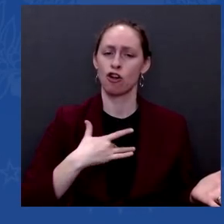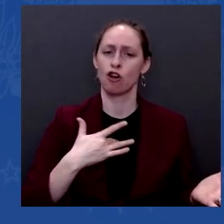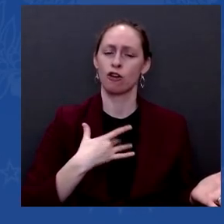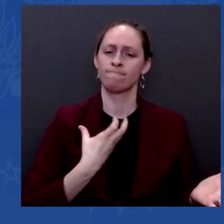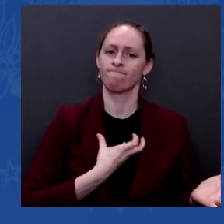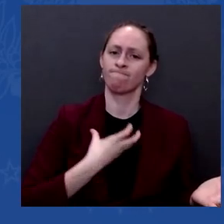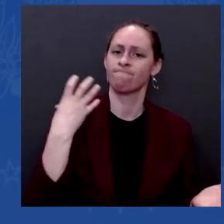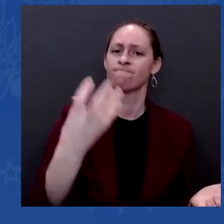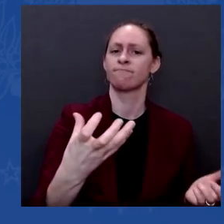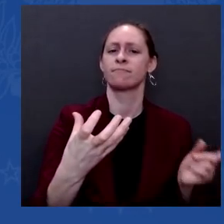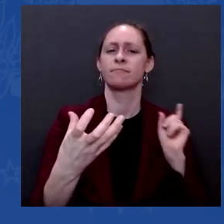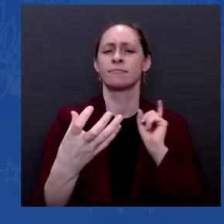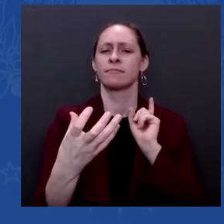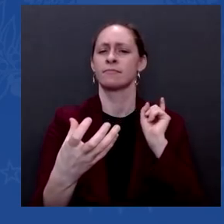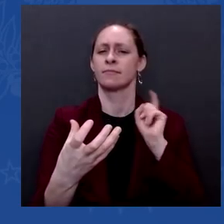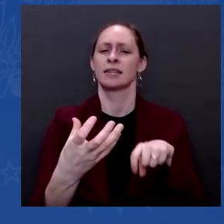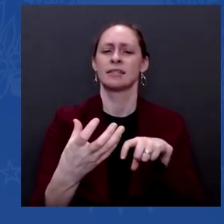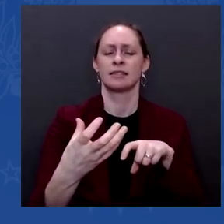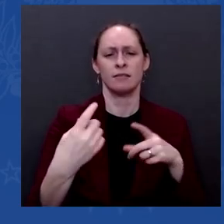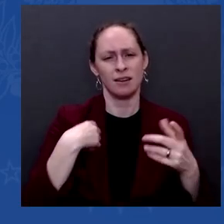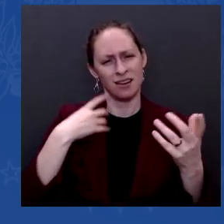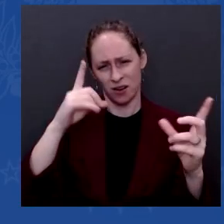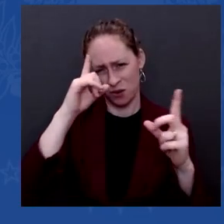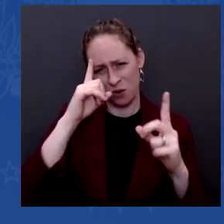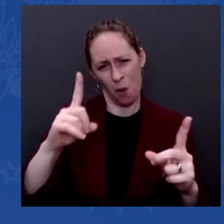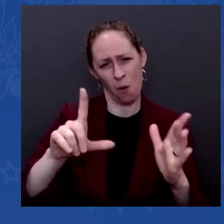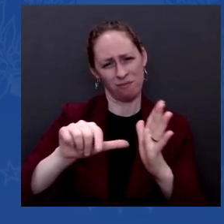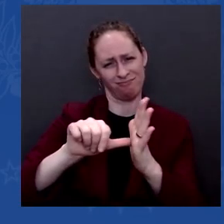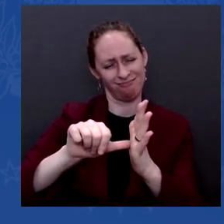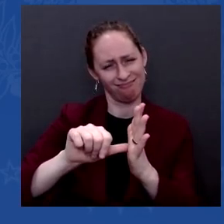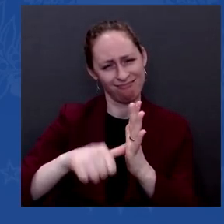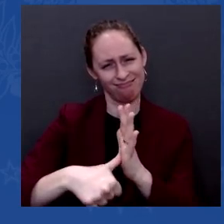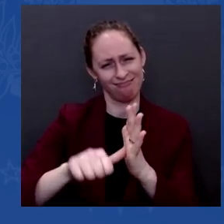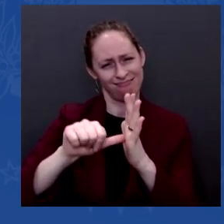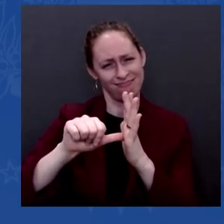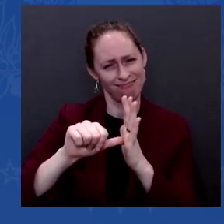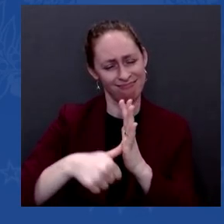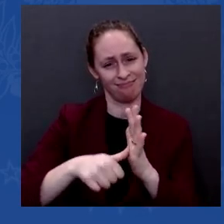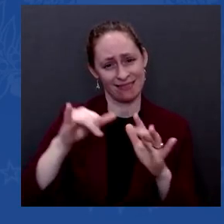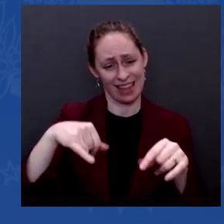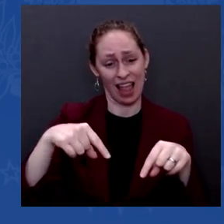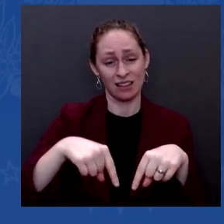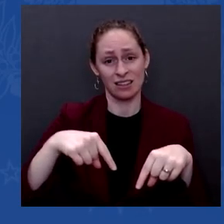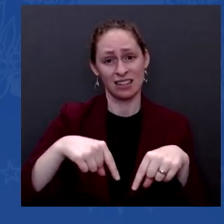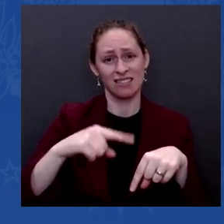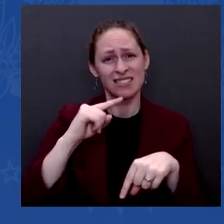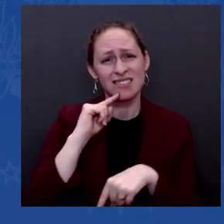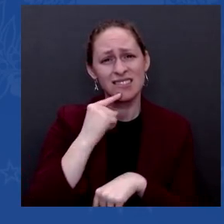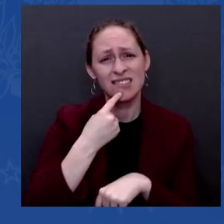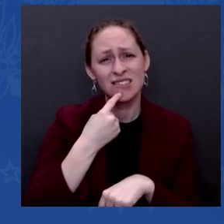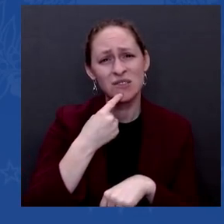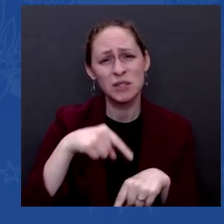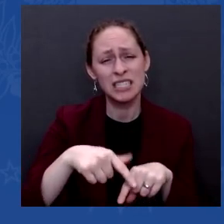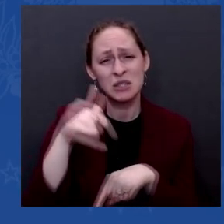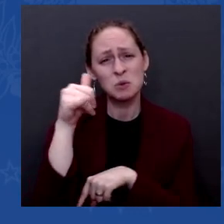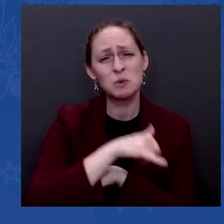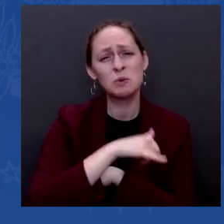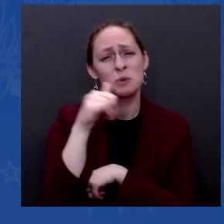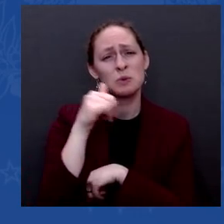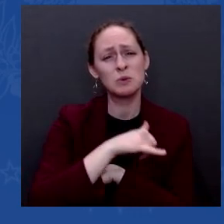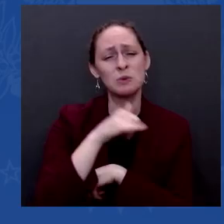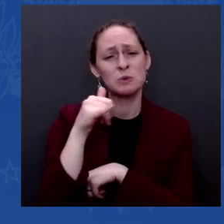think to be at stake. That's what it is. And by the way, no one, no one